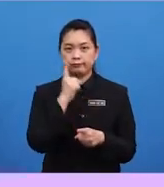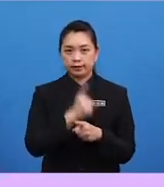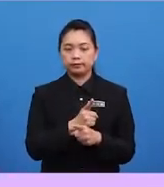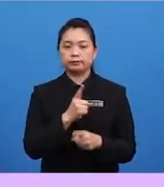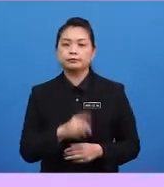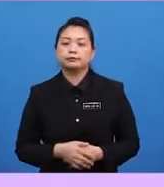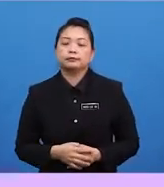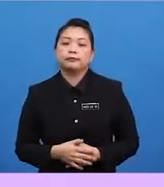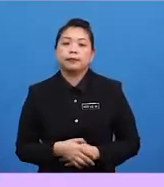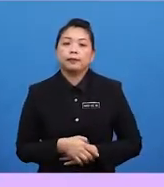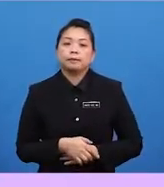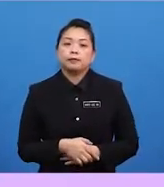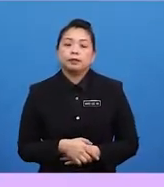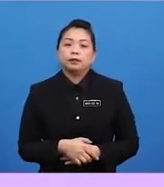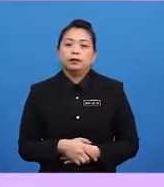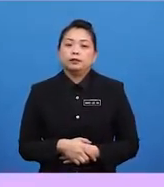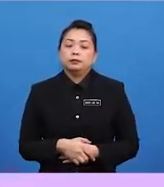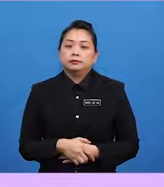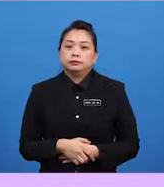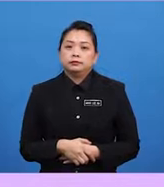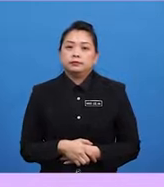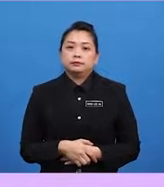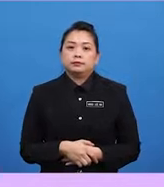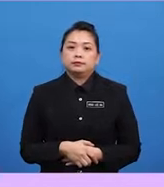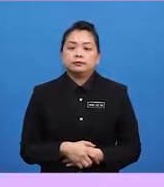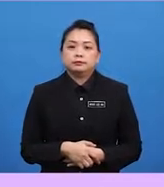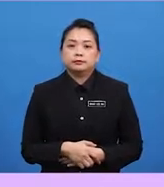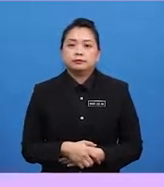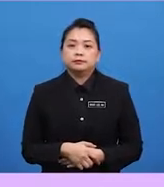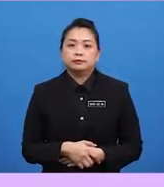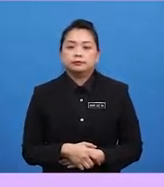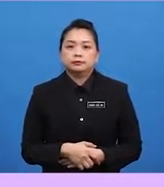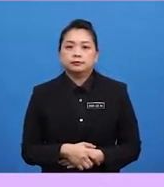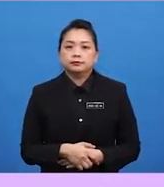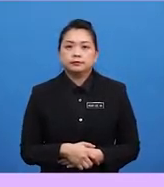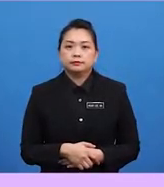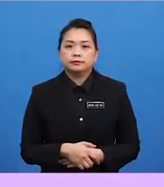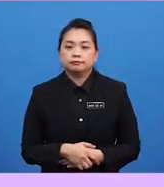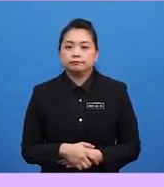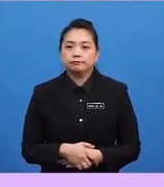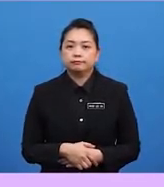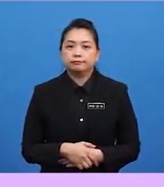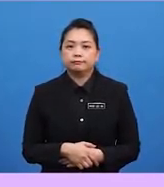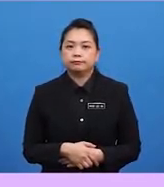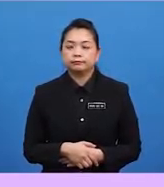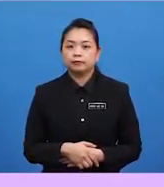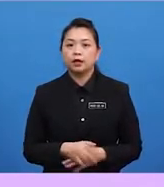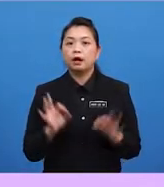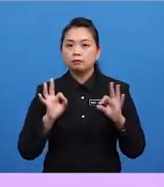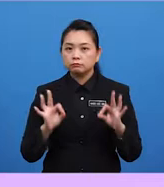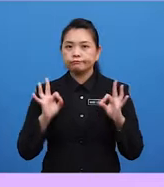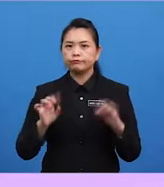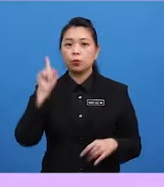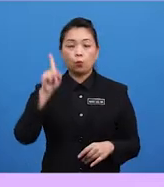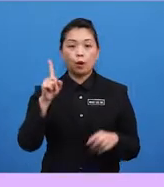correct. It's B. Ingenious. Next question. Are you ready? All